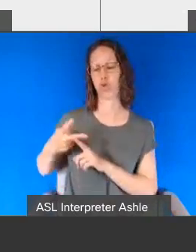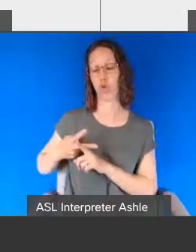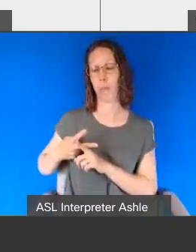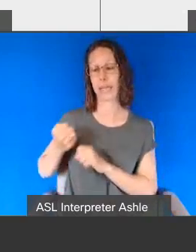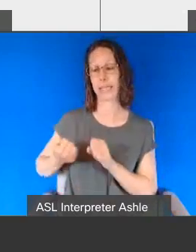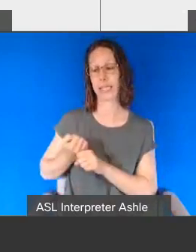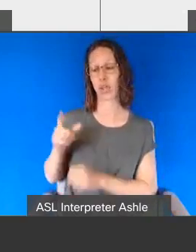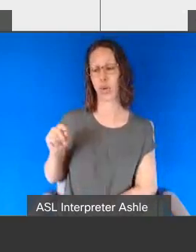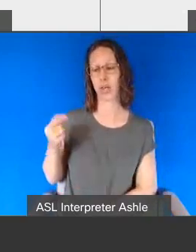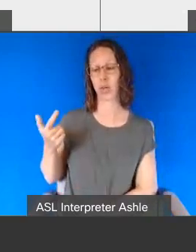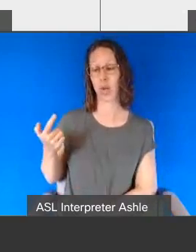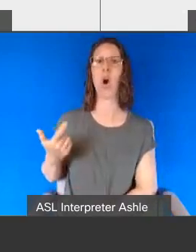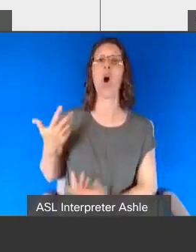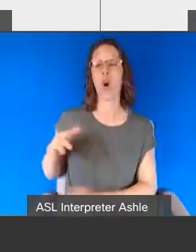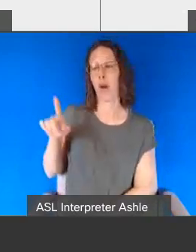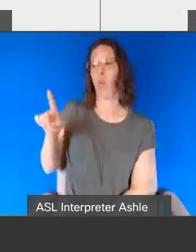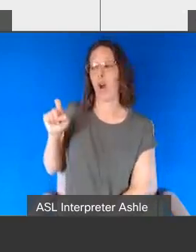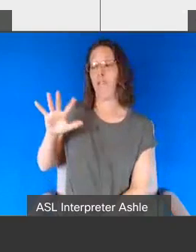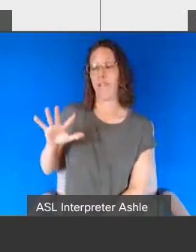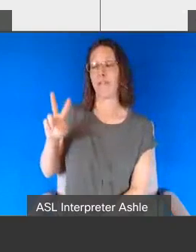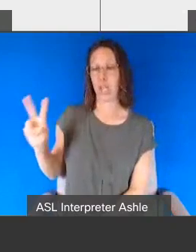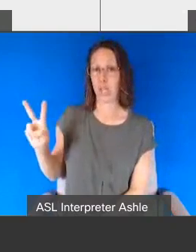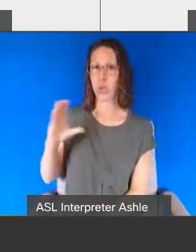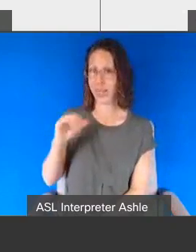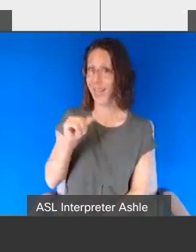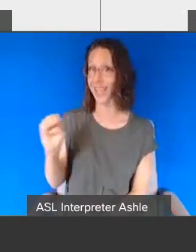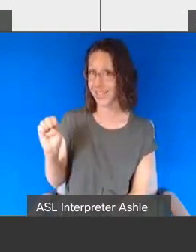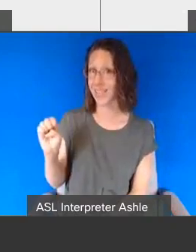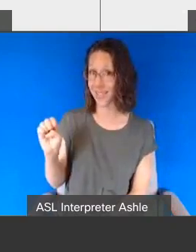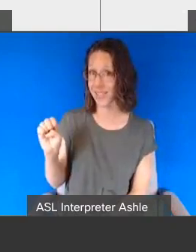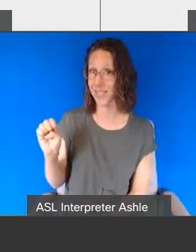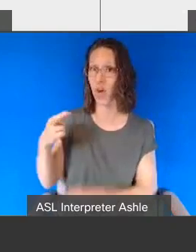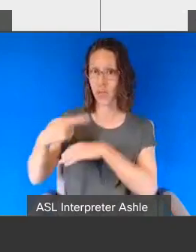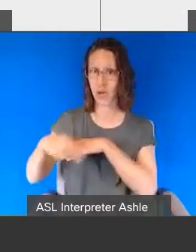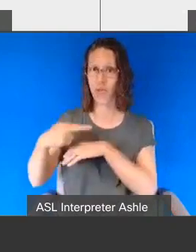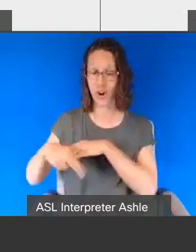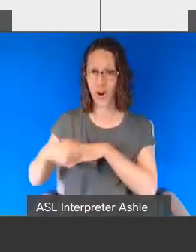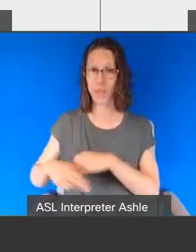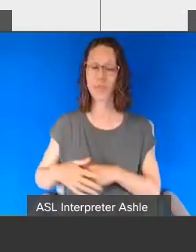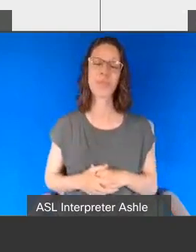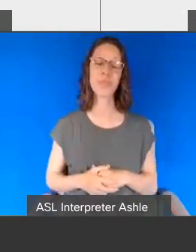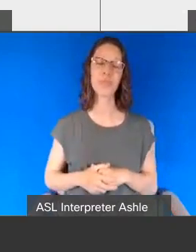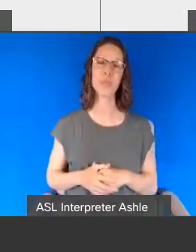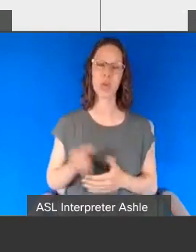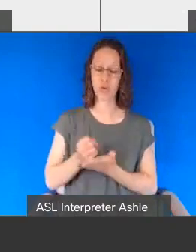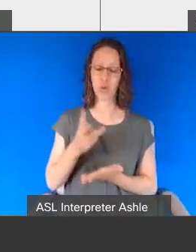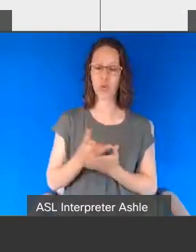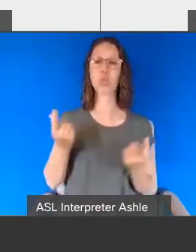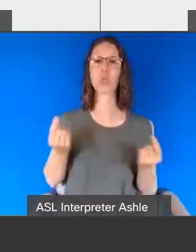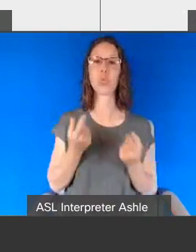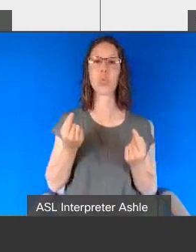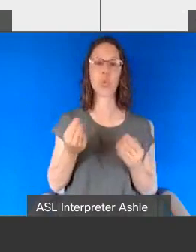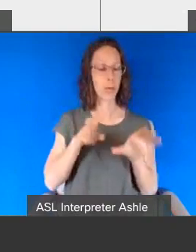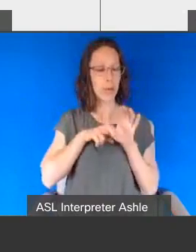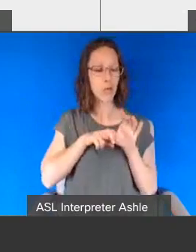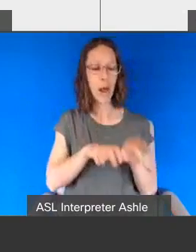152 cases and what these individuals do is when they go out and